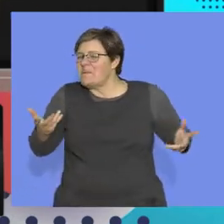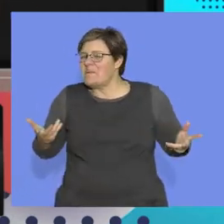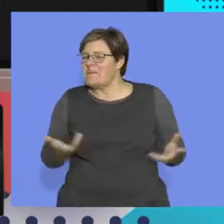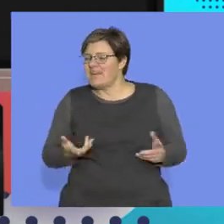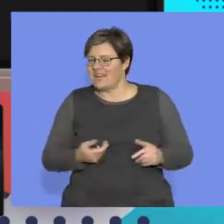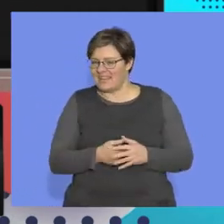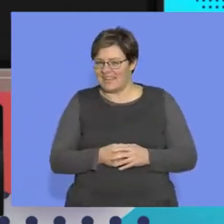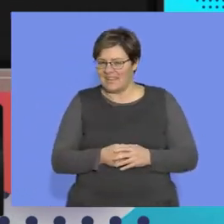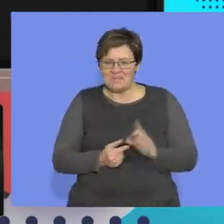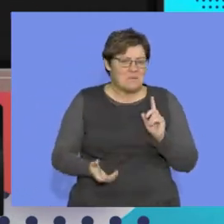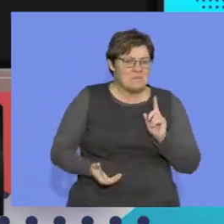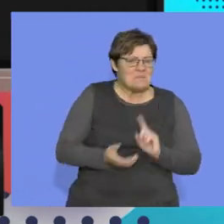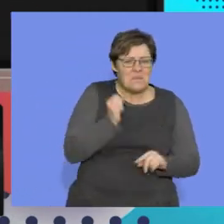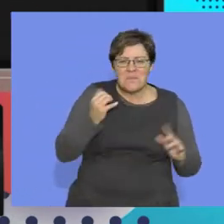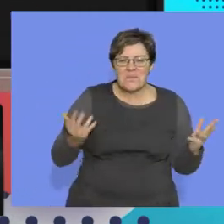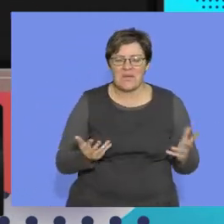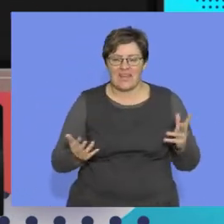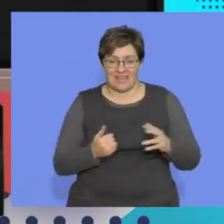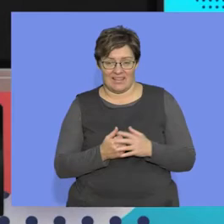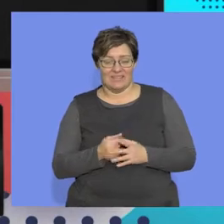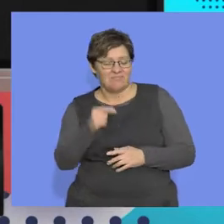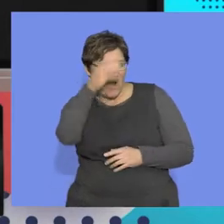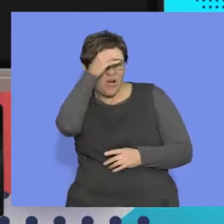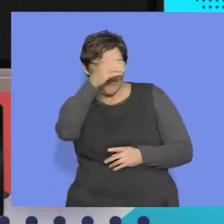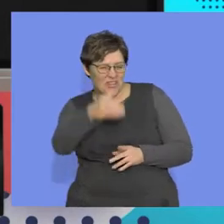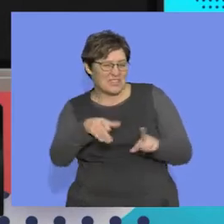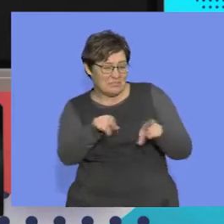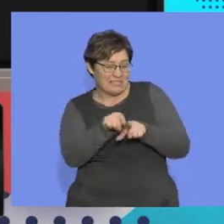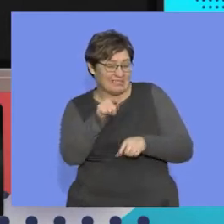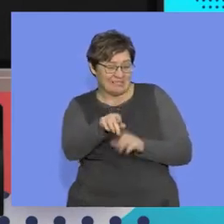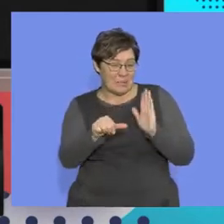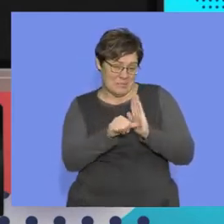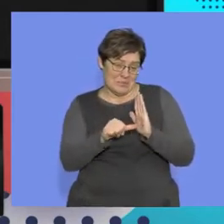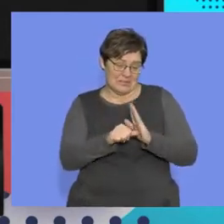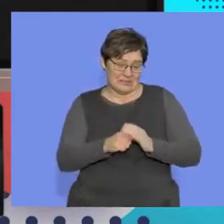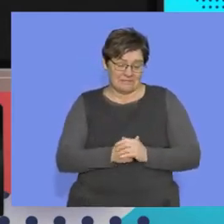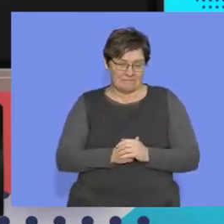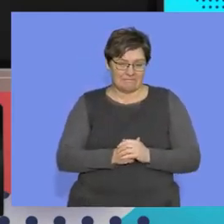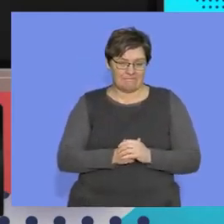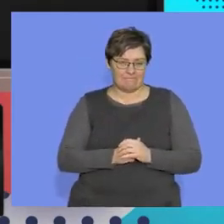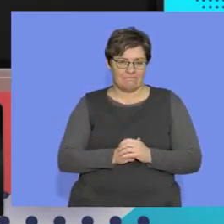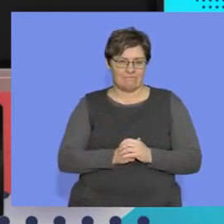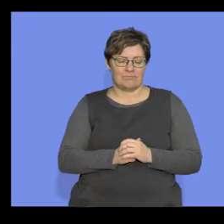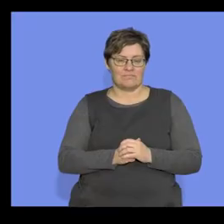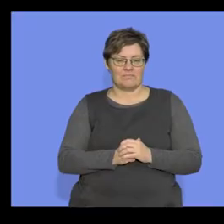come from? Where were they found, right? Those concepts that are quite important.